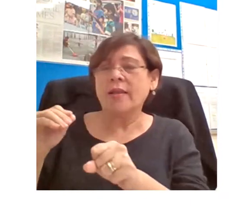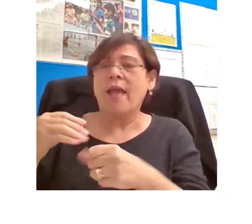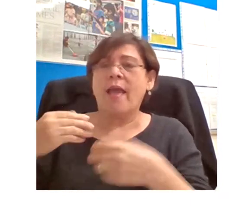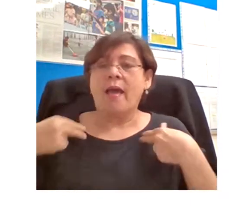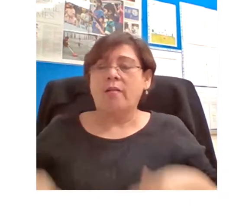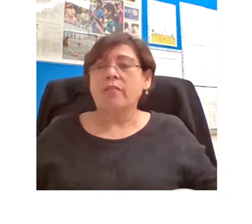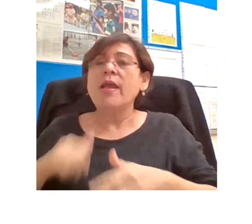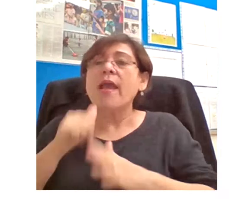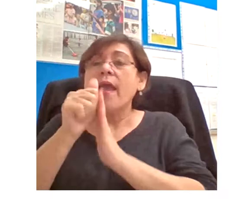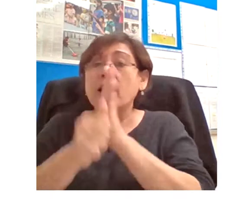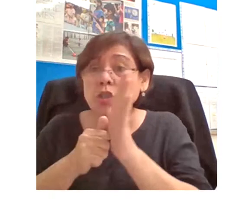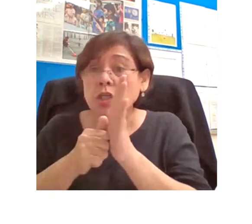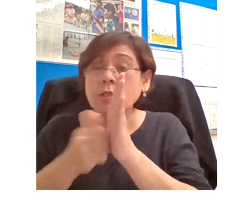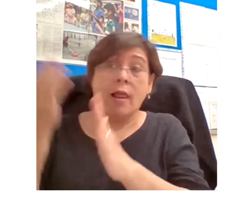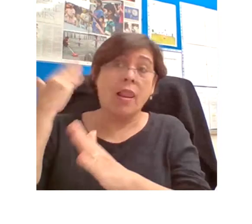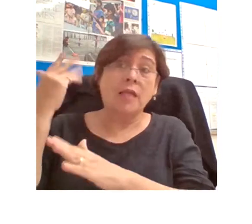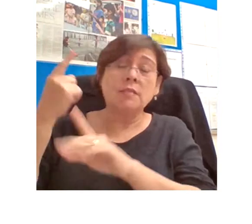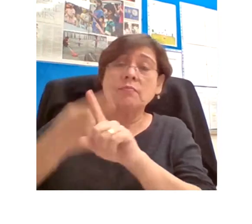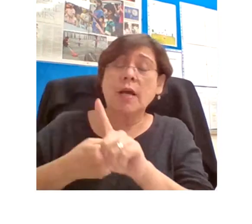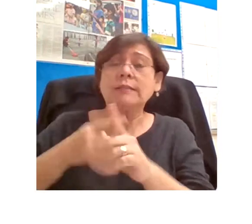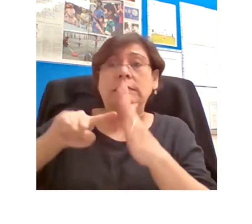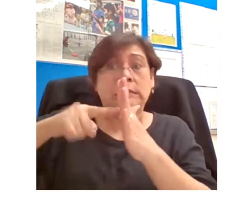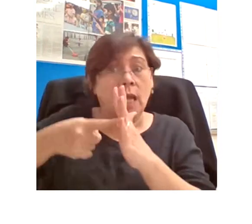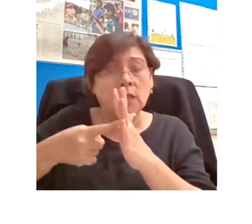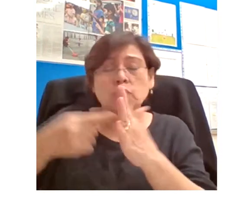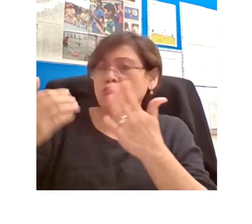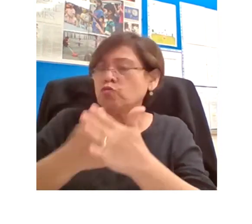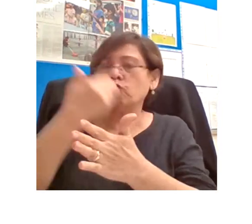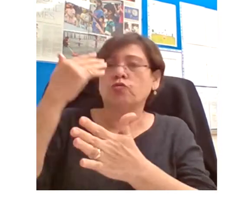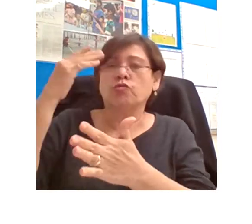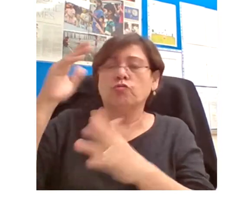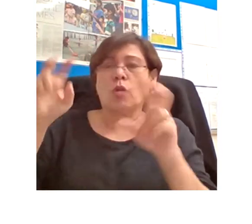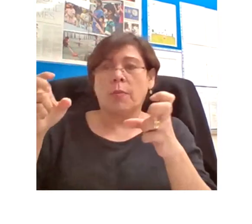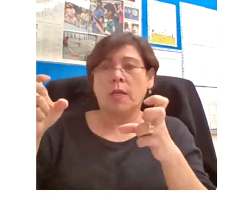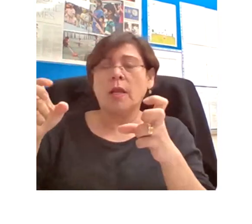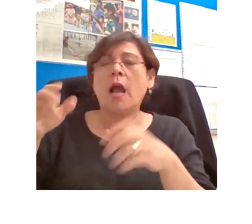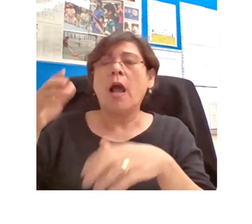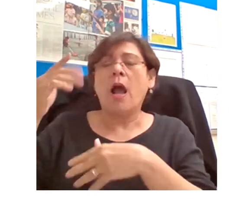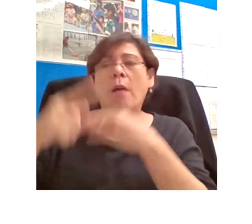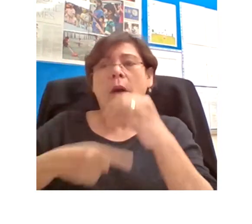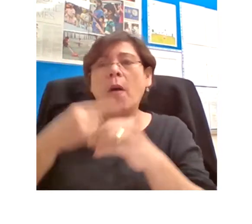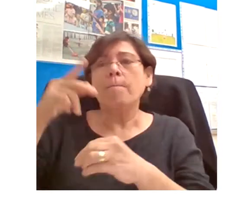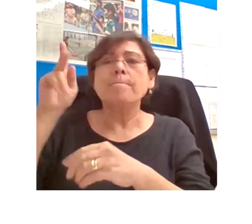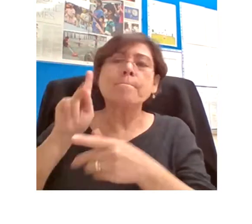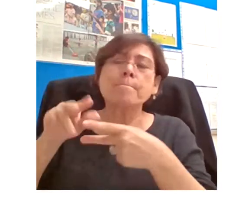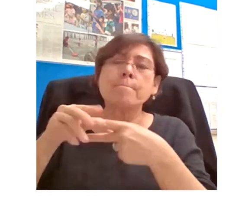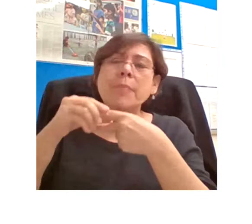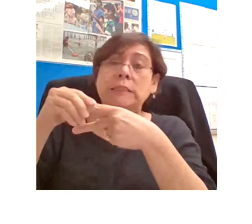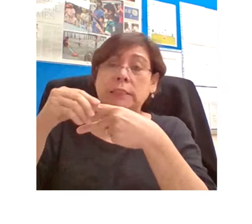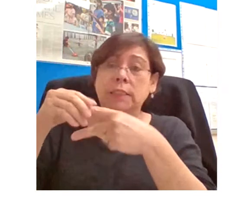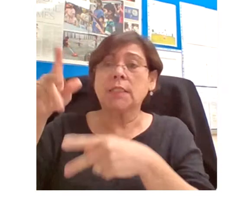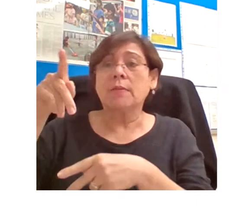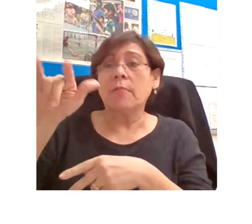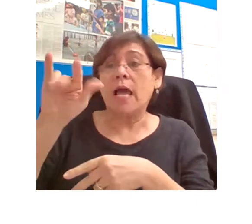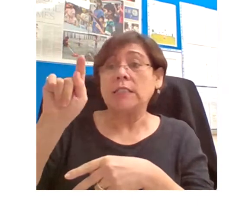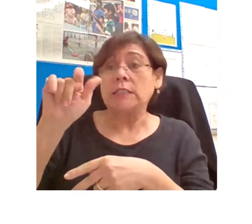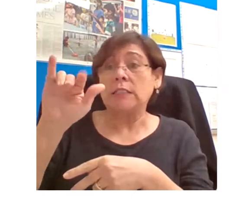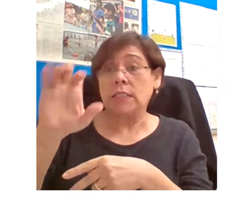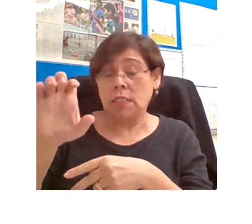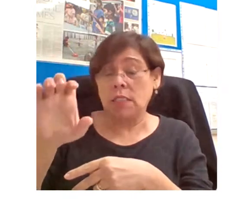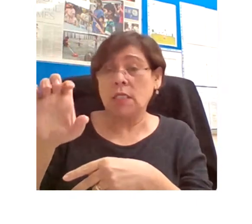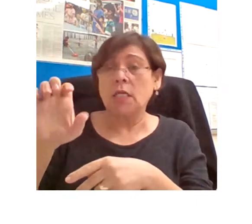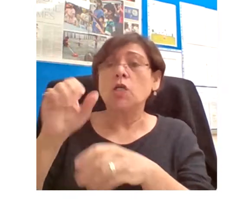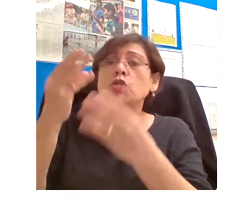another topic of global significance. And that was plastic pollution. So if you've missed any of these lectures, you'll find the